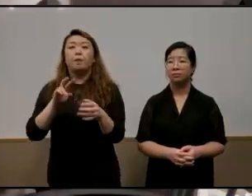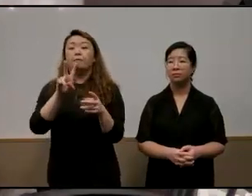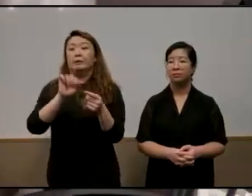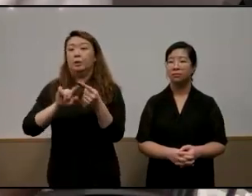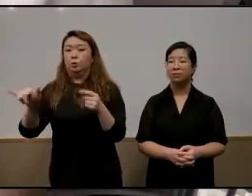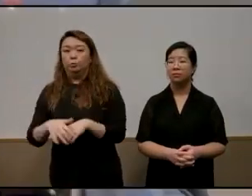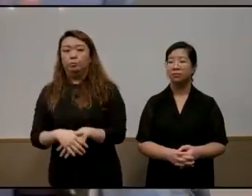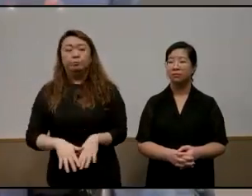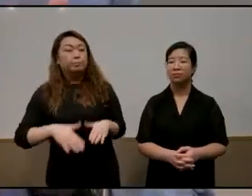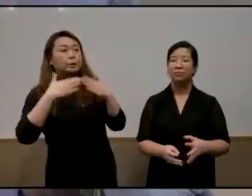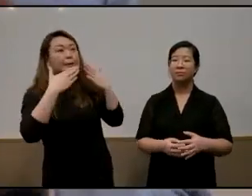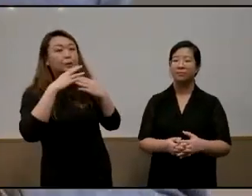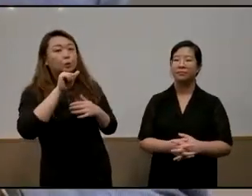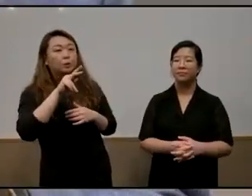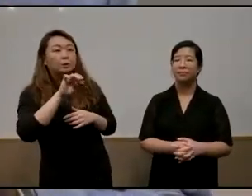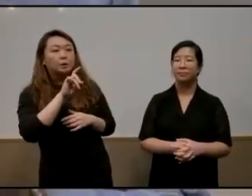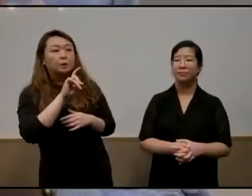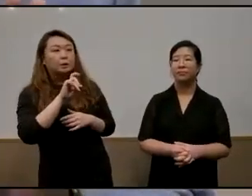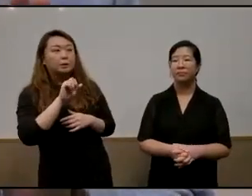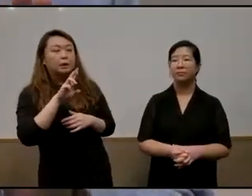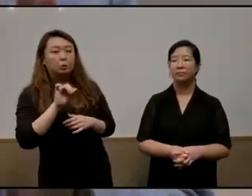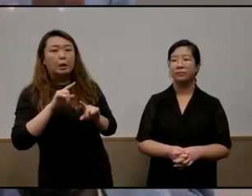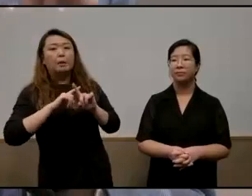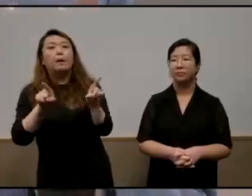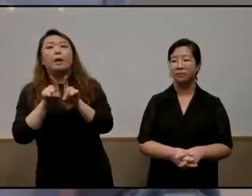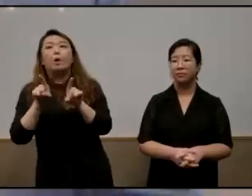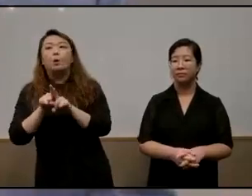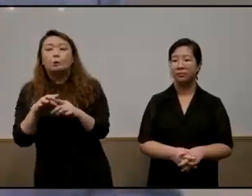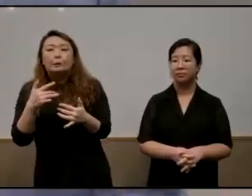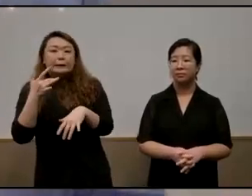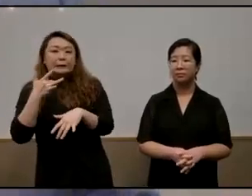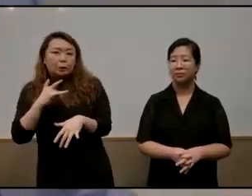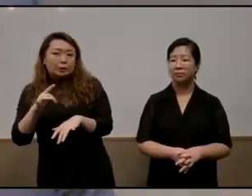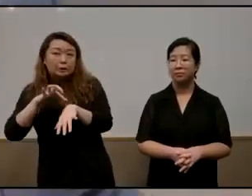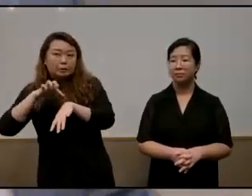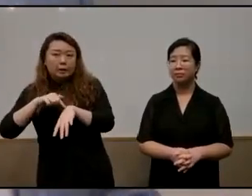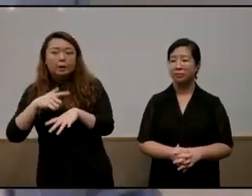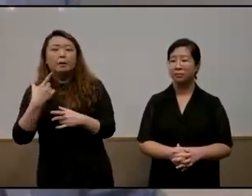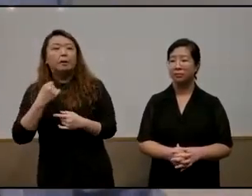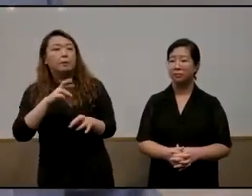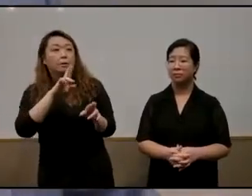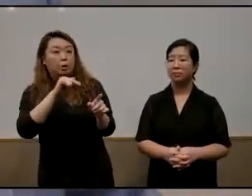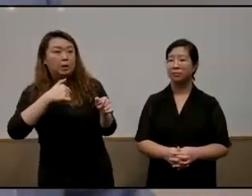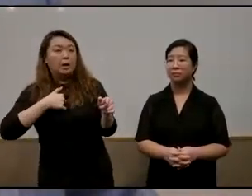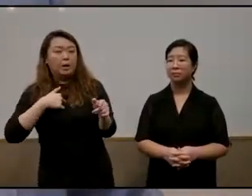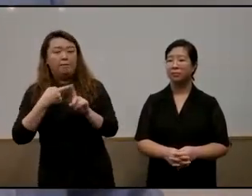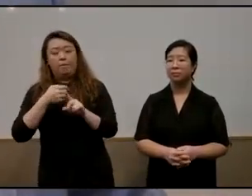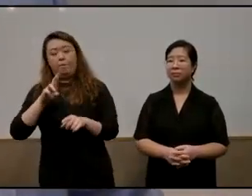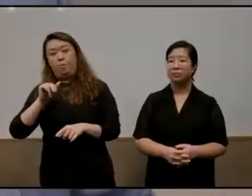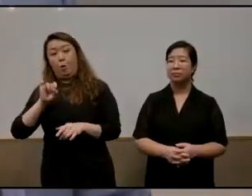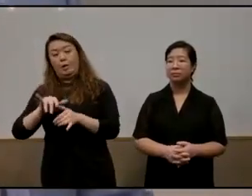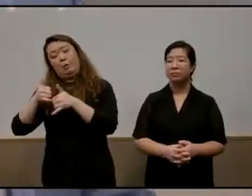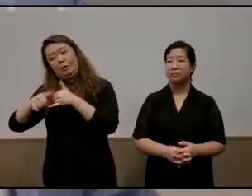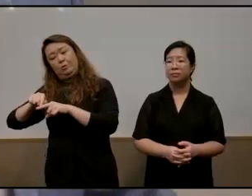you thank you very much sandra i'm also very very conscious of time but to a few quick comments i think on rosy i was a product of rose i was still in